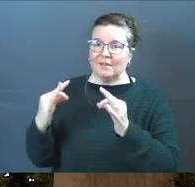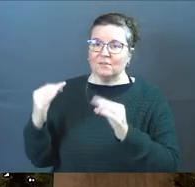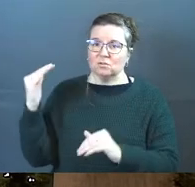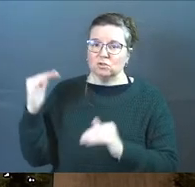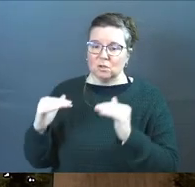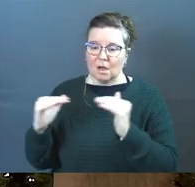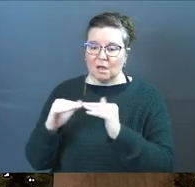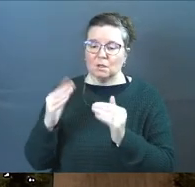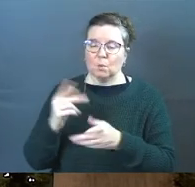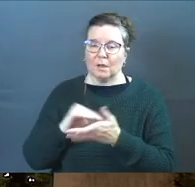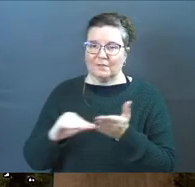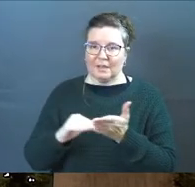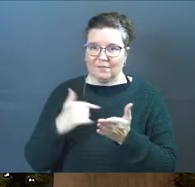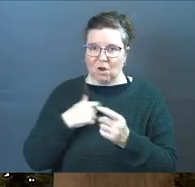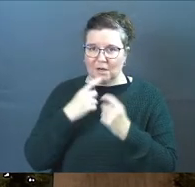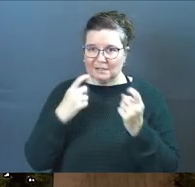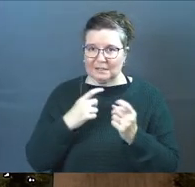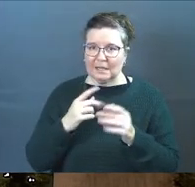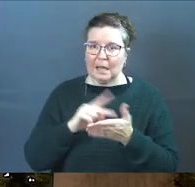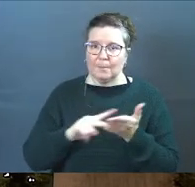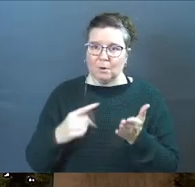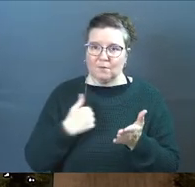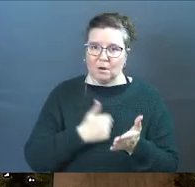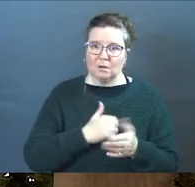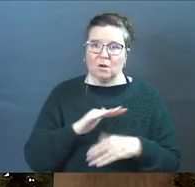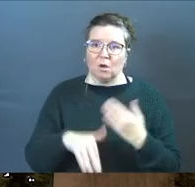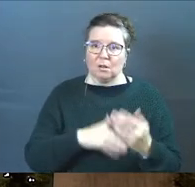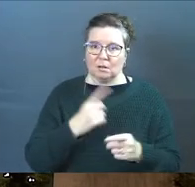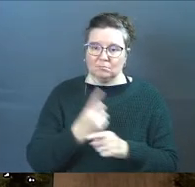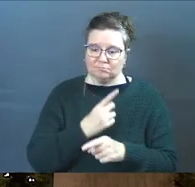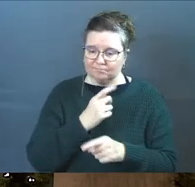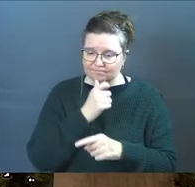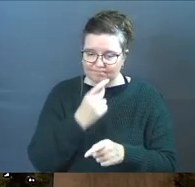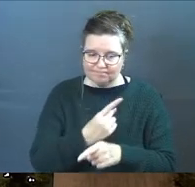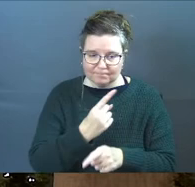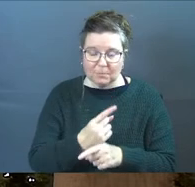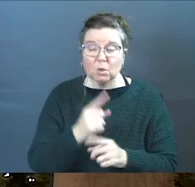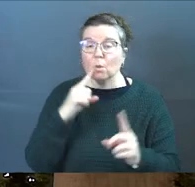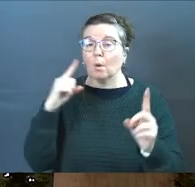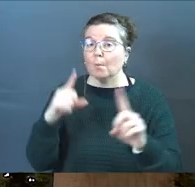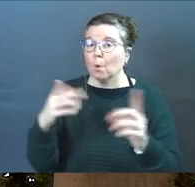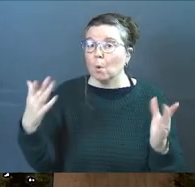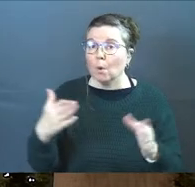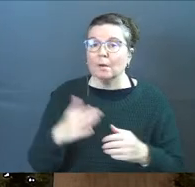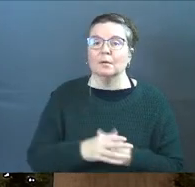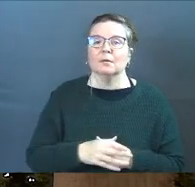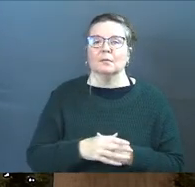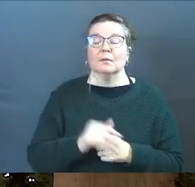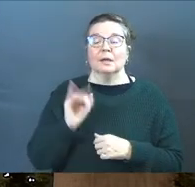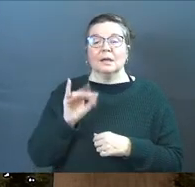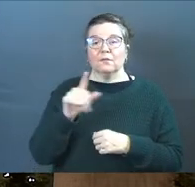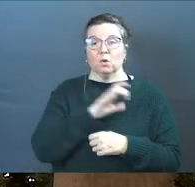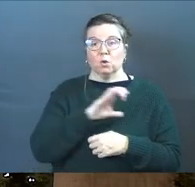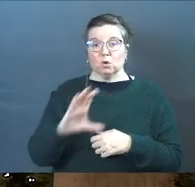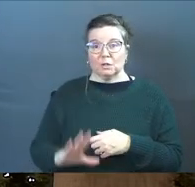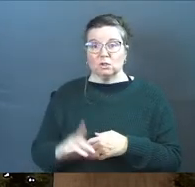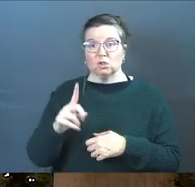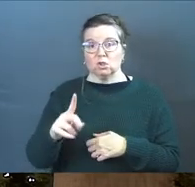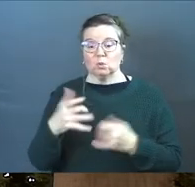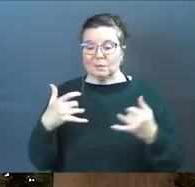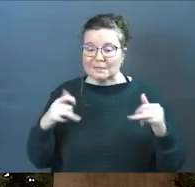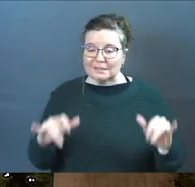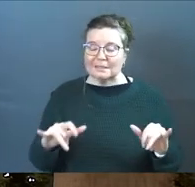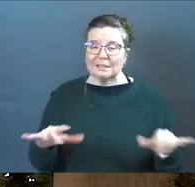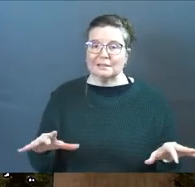just and will forgive us of our sins and purify us from all unrighteousness so the point here is if you're a Christian you